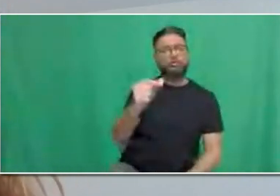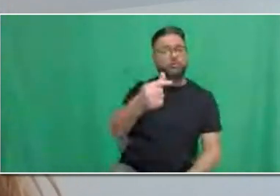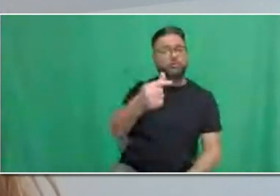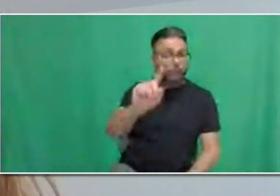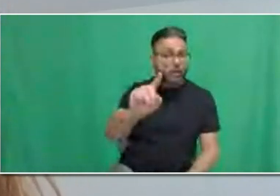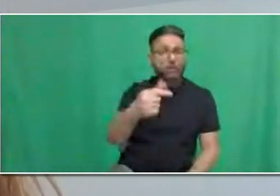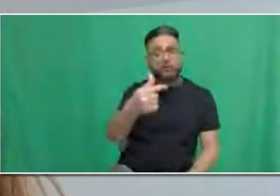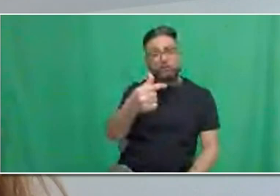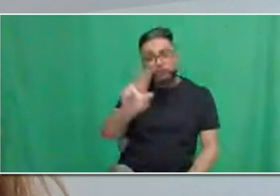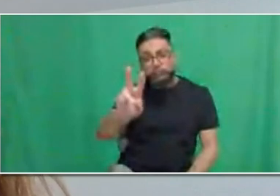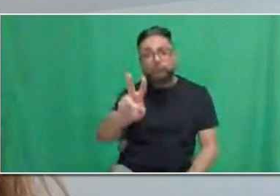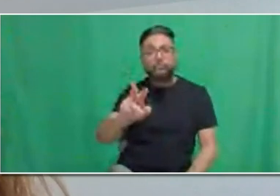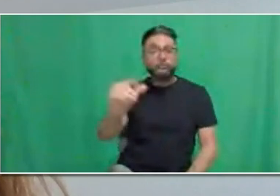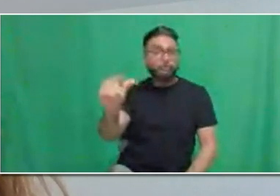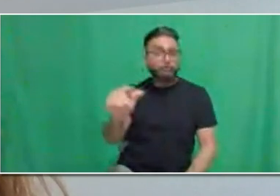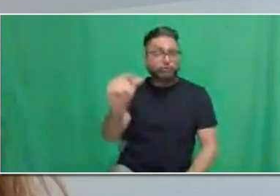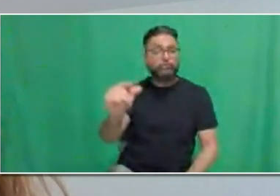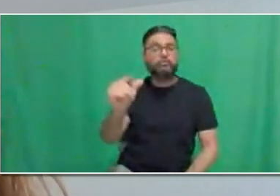an appointment online.